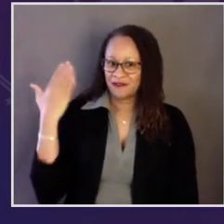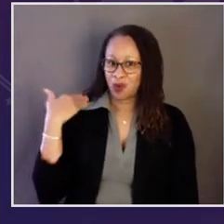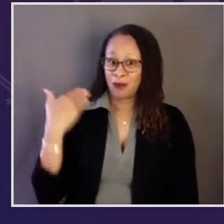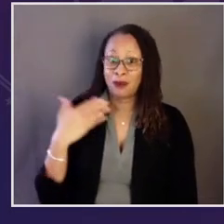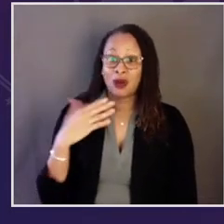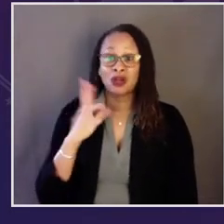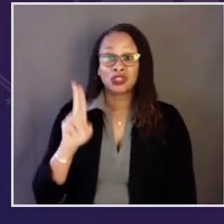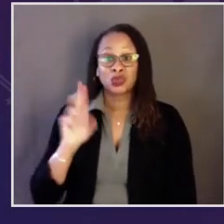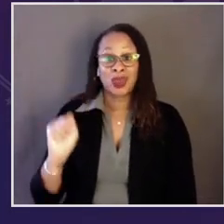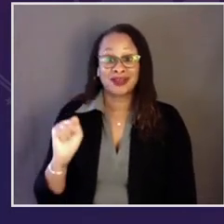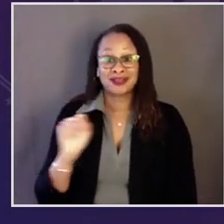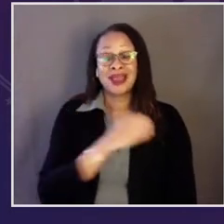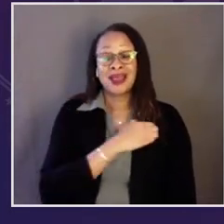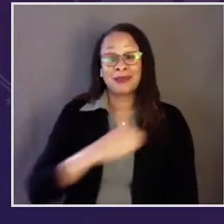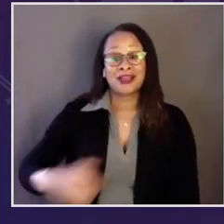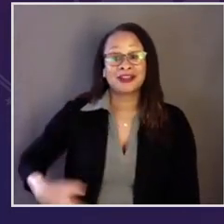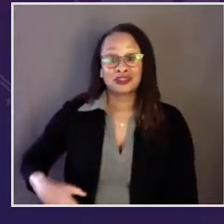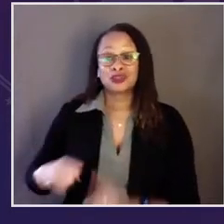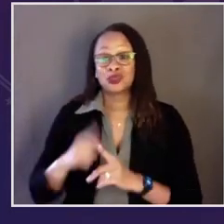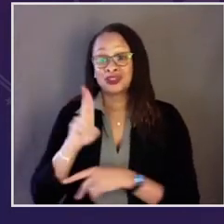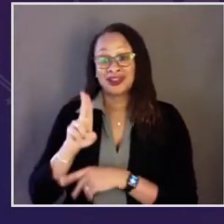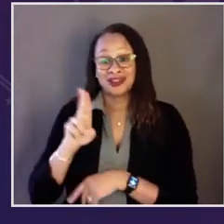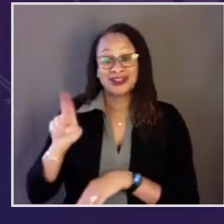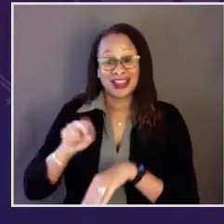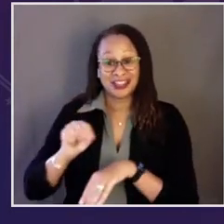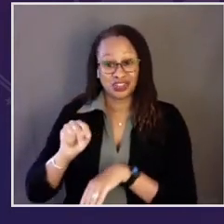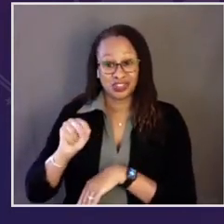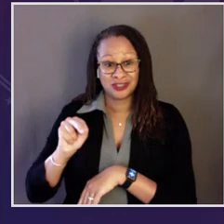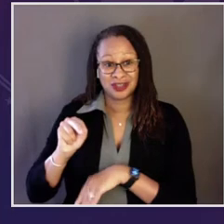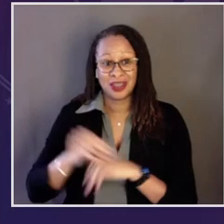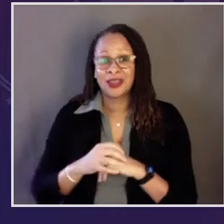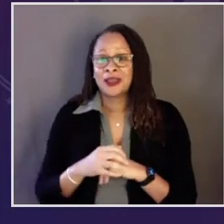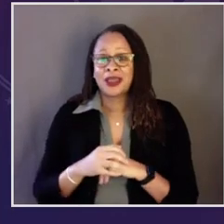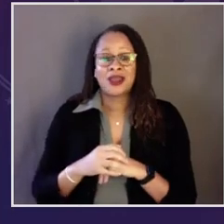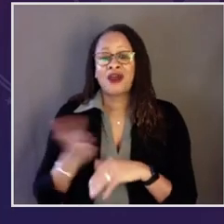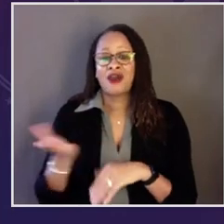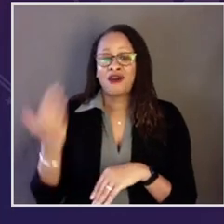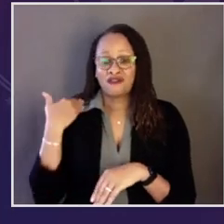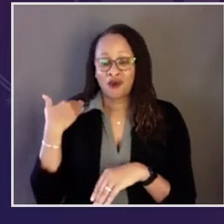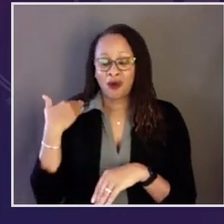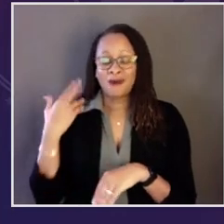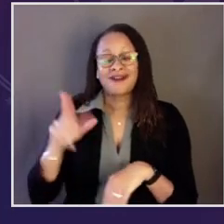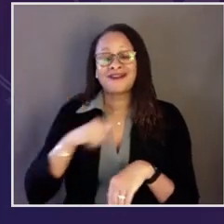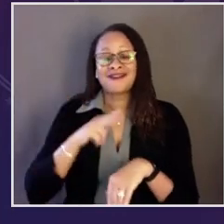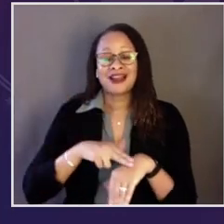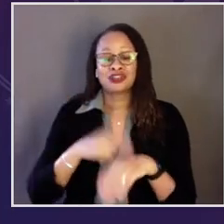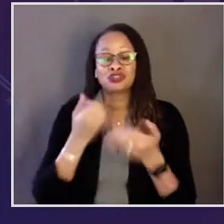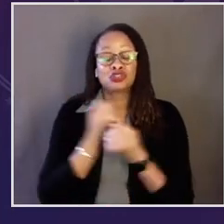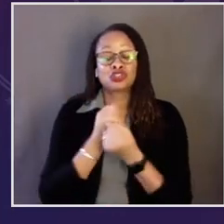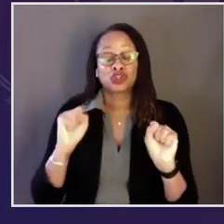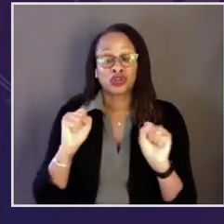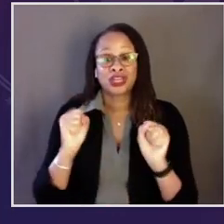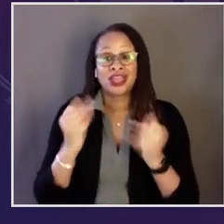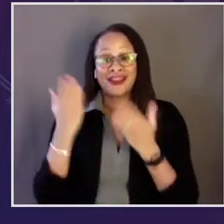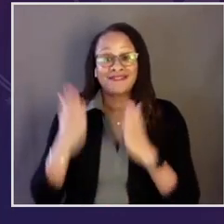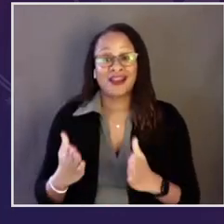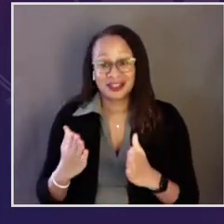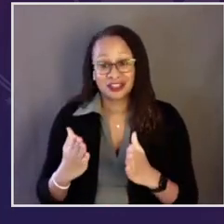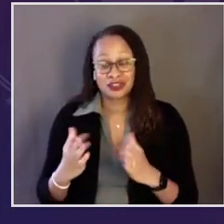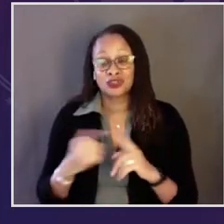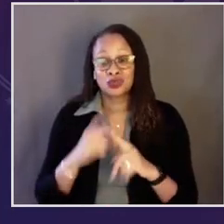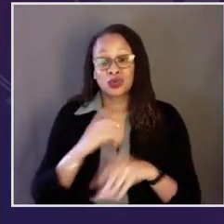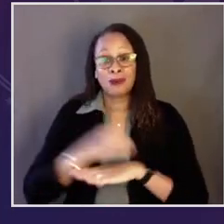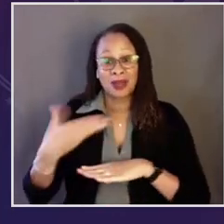appointing Susan Rice, former United States ambassador to the United Nations, former national